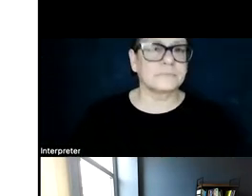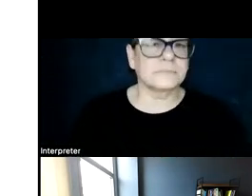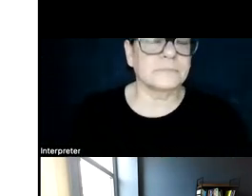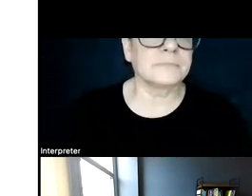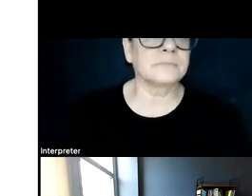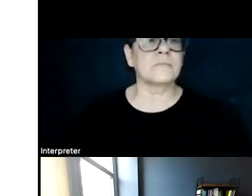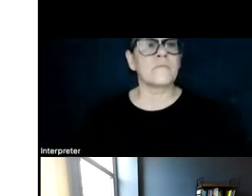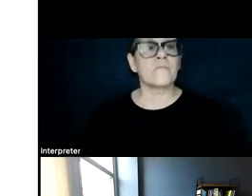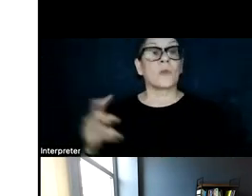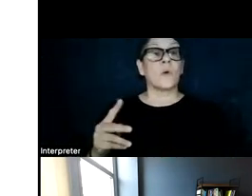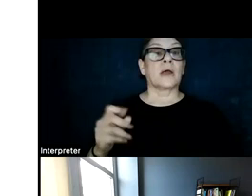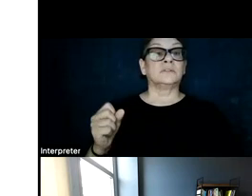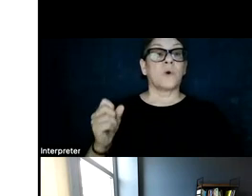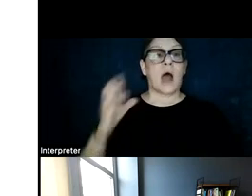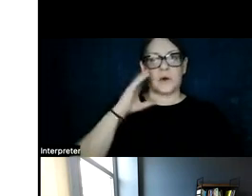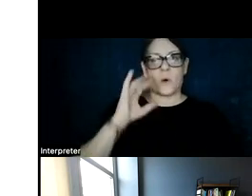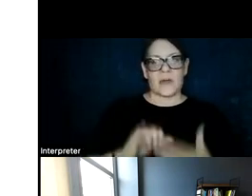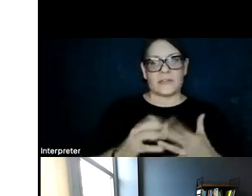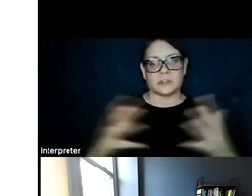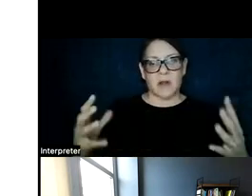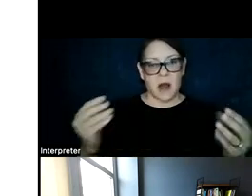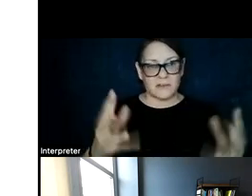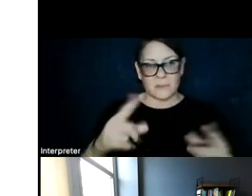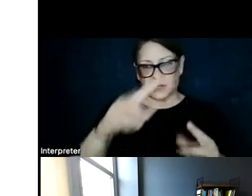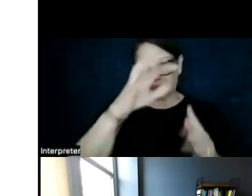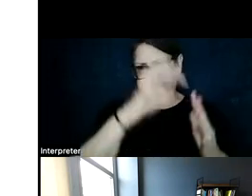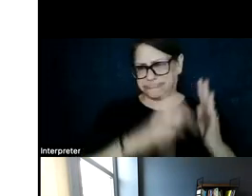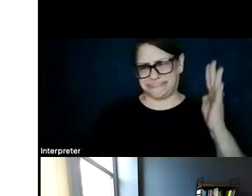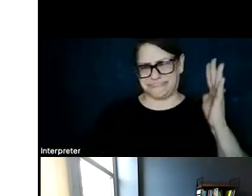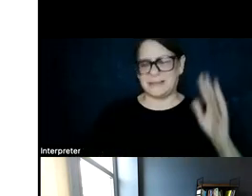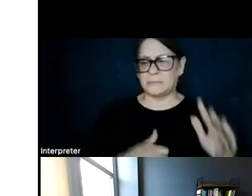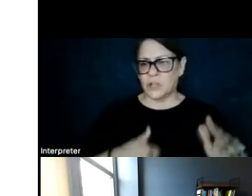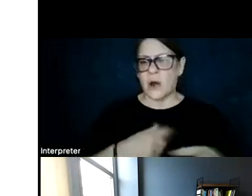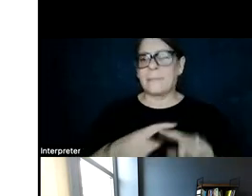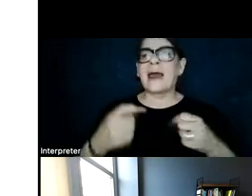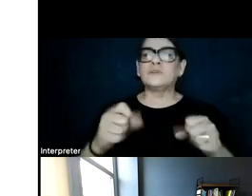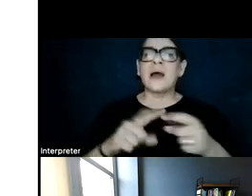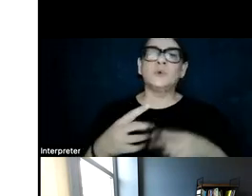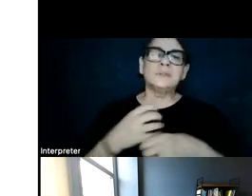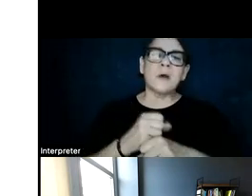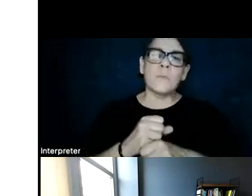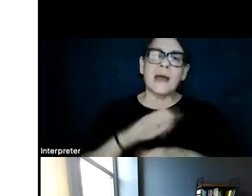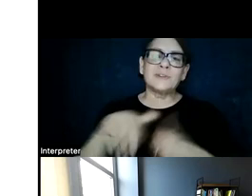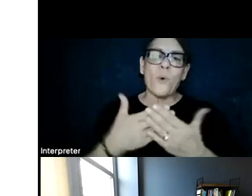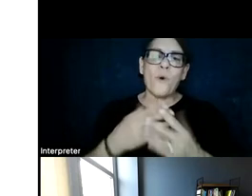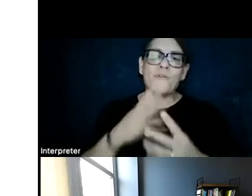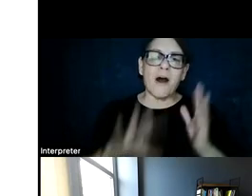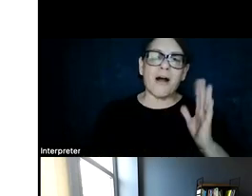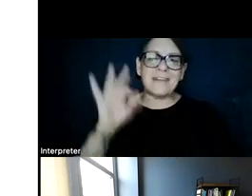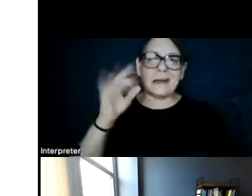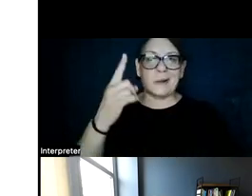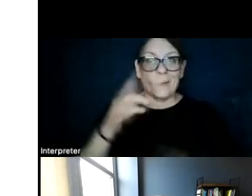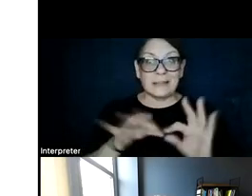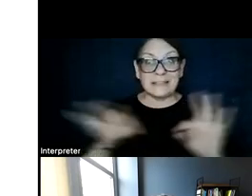Okay, so I know that there's going to be a lot of information on these slides, but I tried to summarize the overall finding in a sentence or